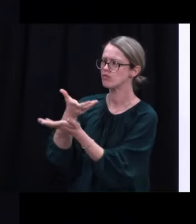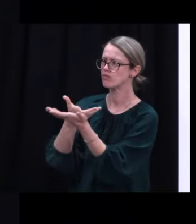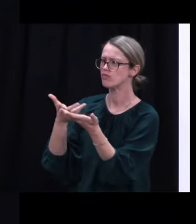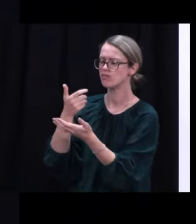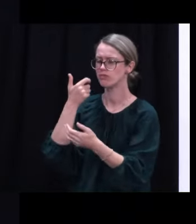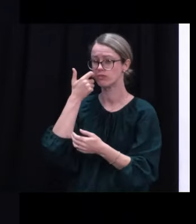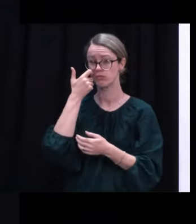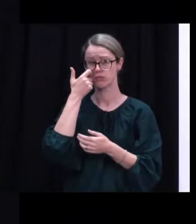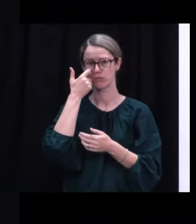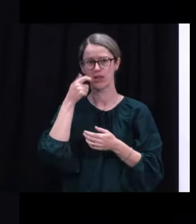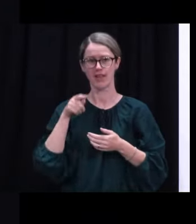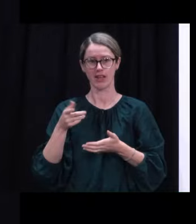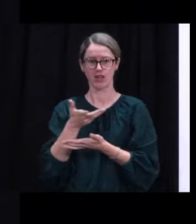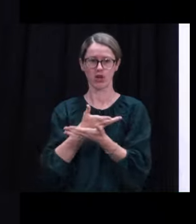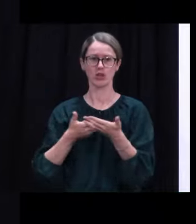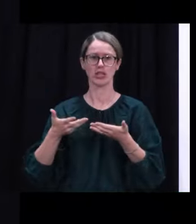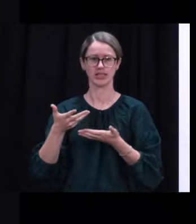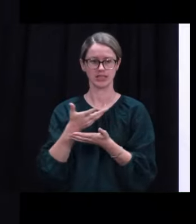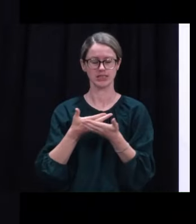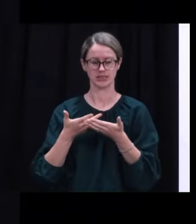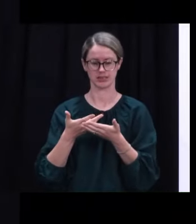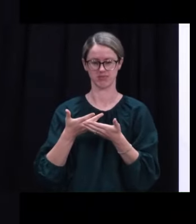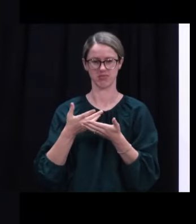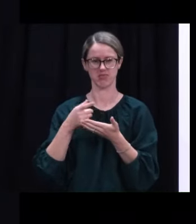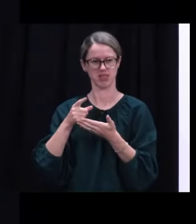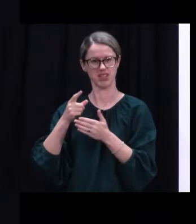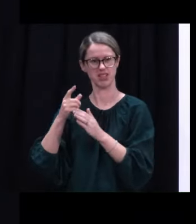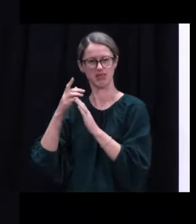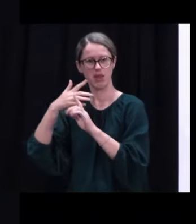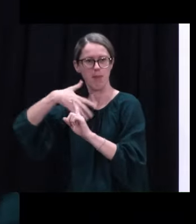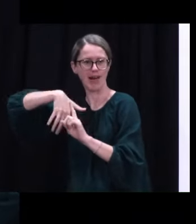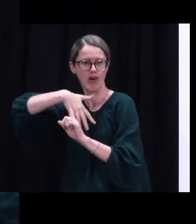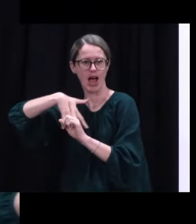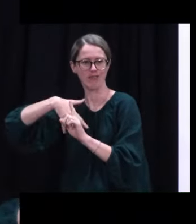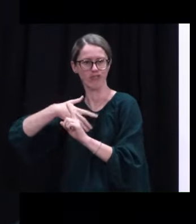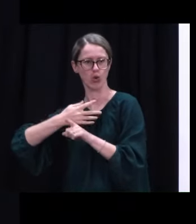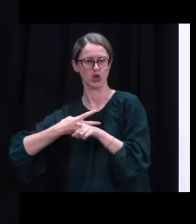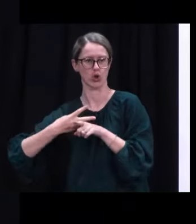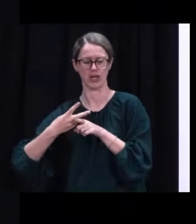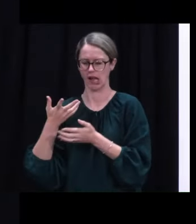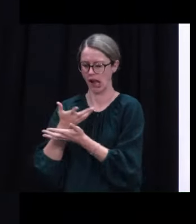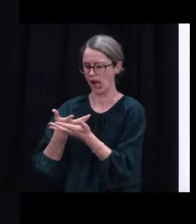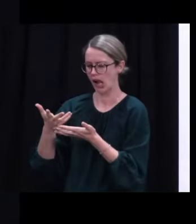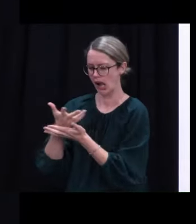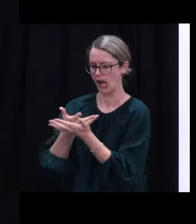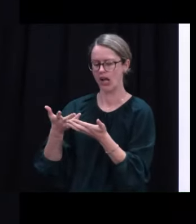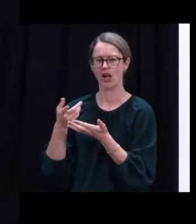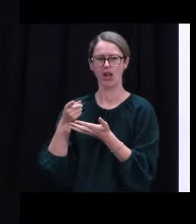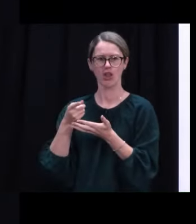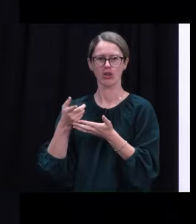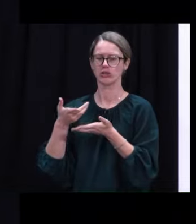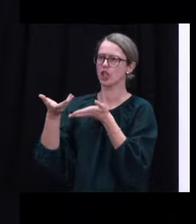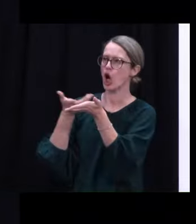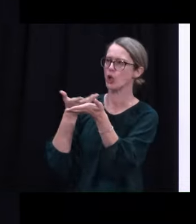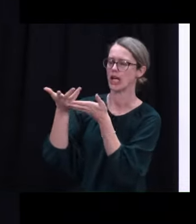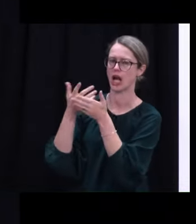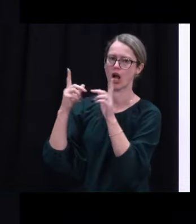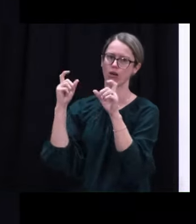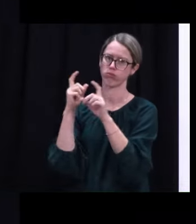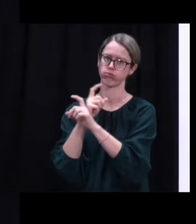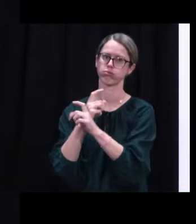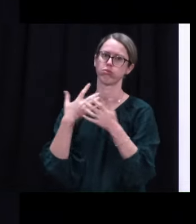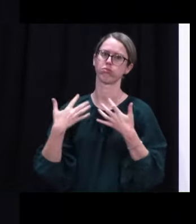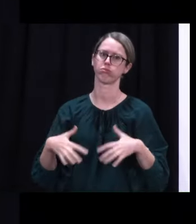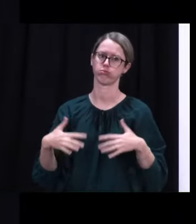These rapid negotiations have been taking place behind the scenes over the last two weeks. To say they have been complex would be an understatement.